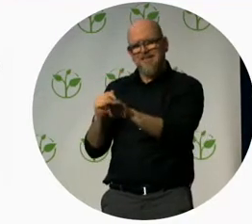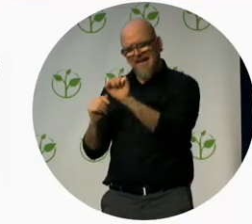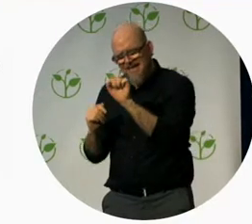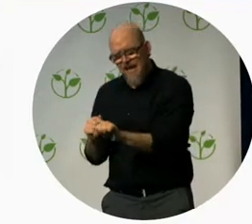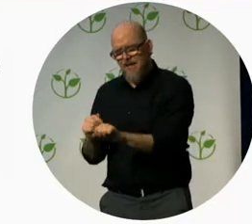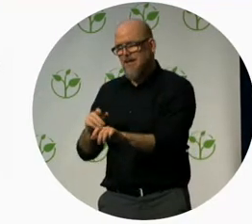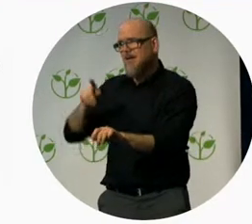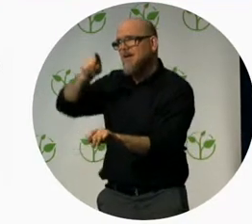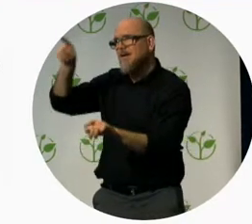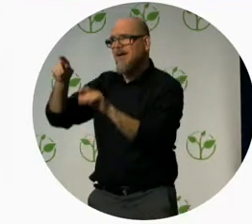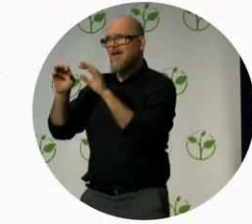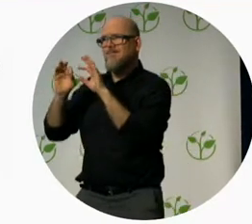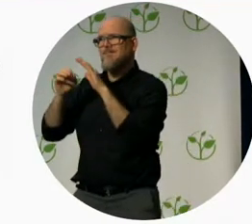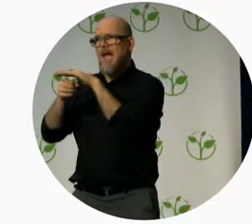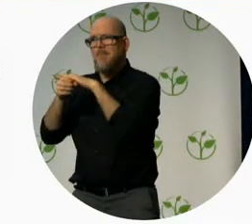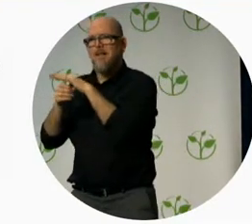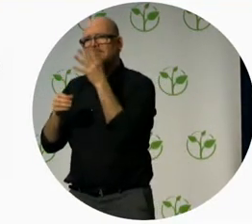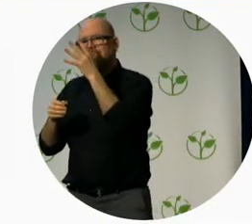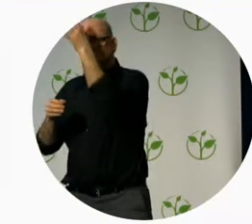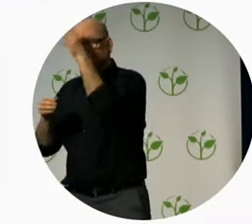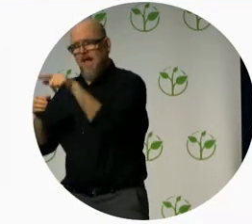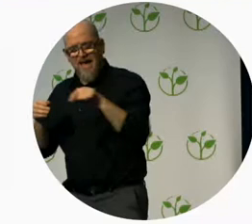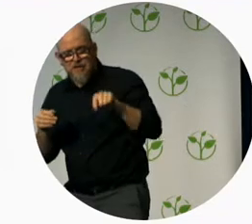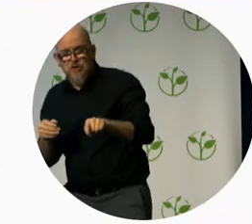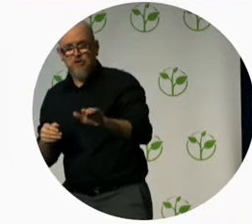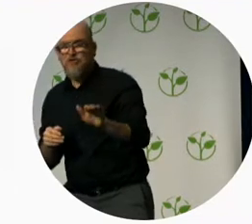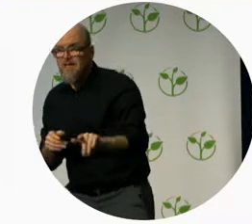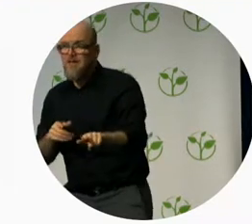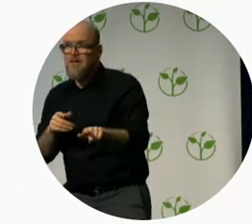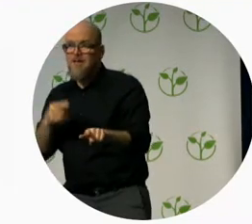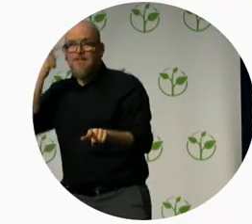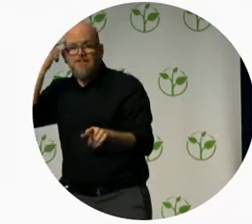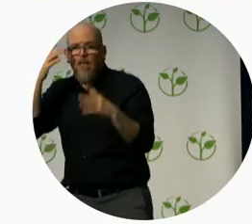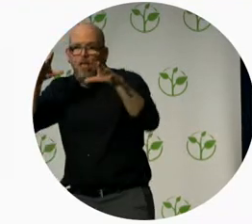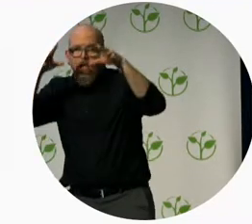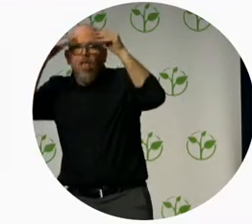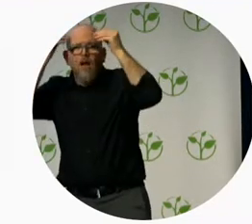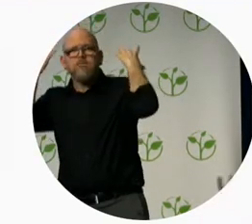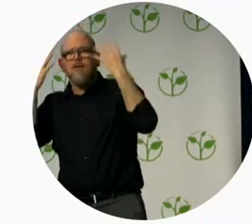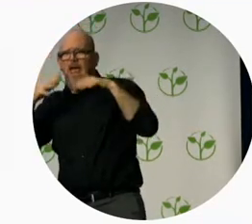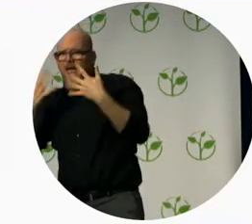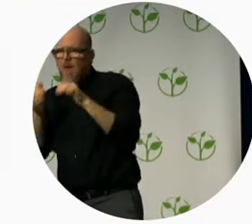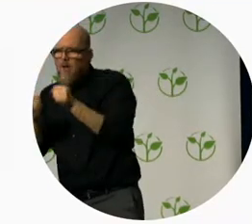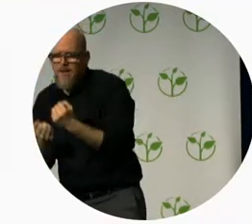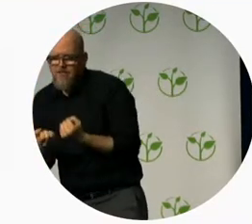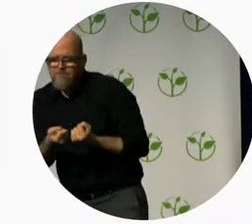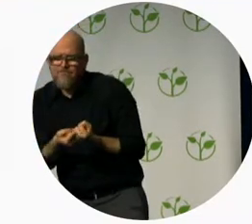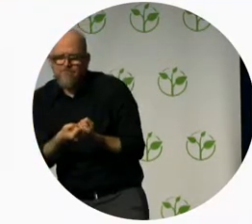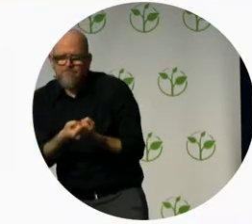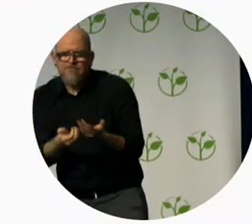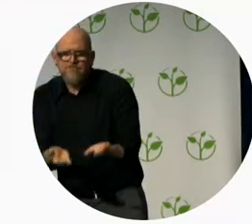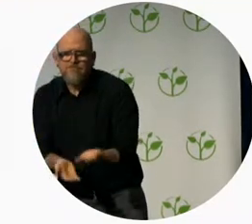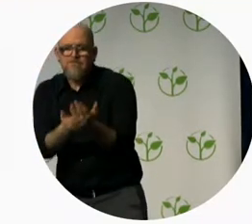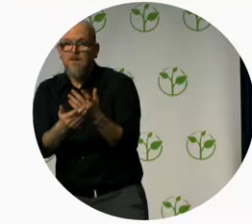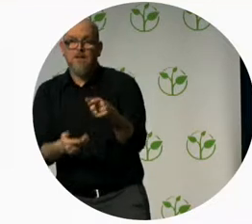also started helping people to find jobs through our workplace initiative our first lesson about how to think